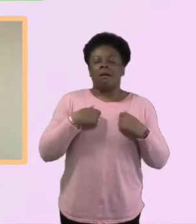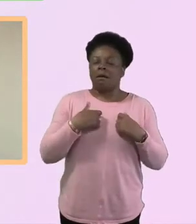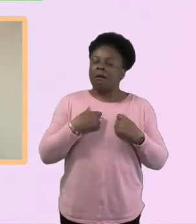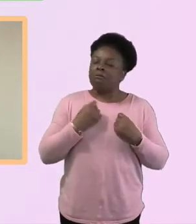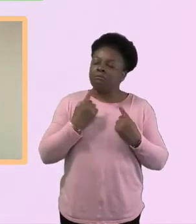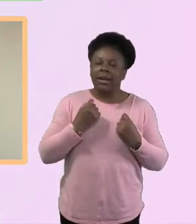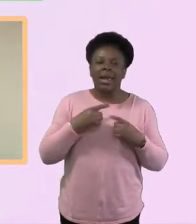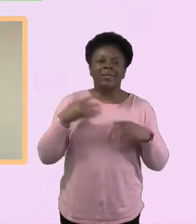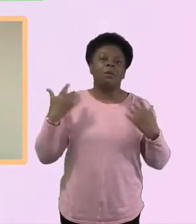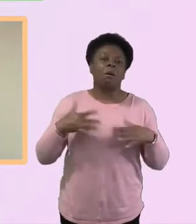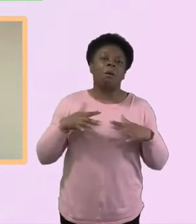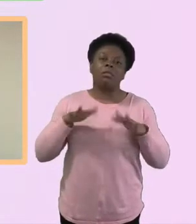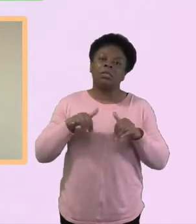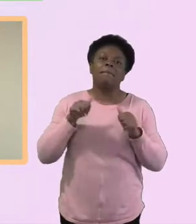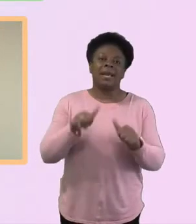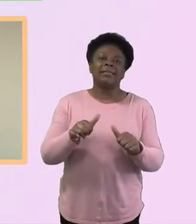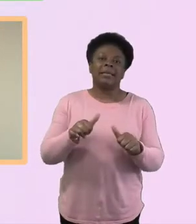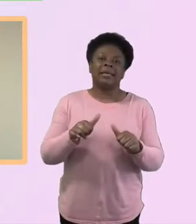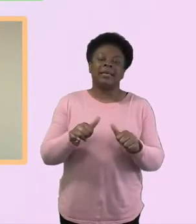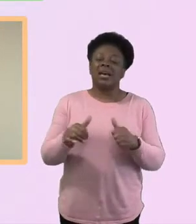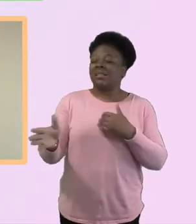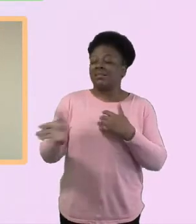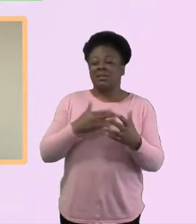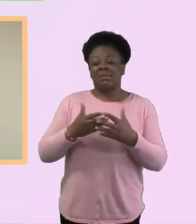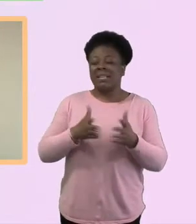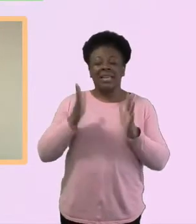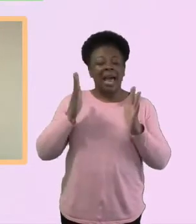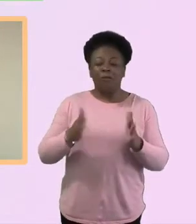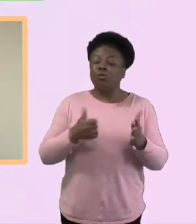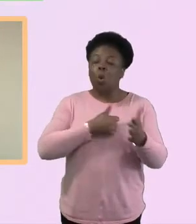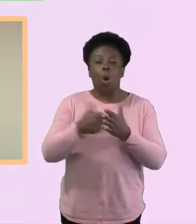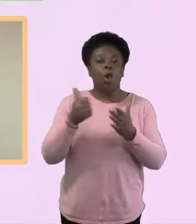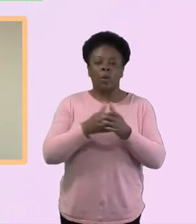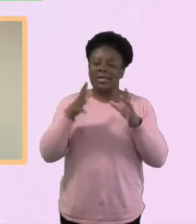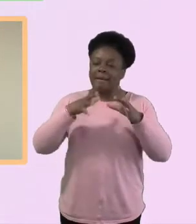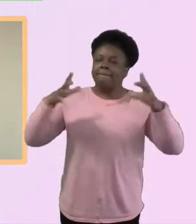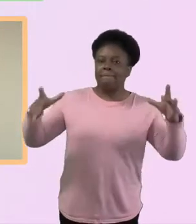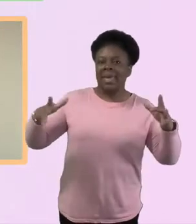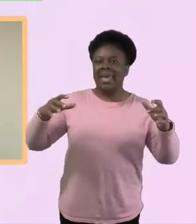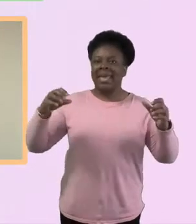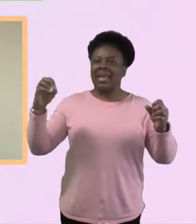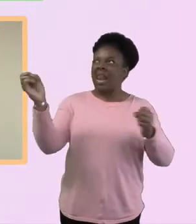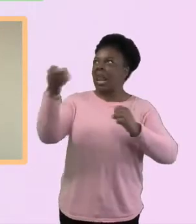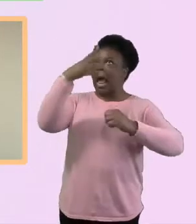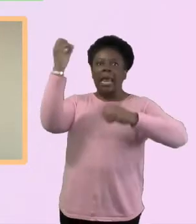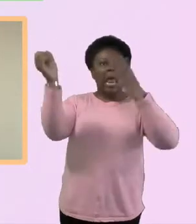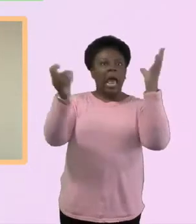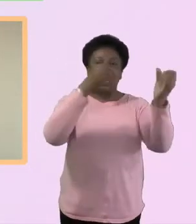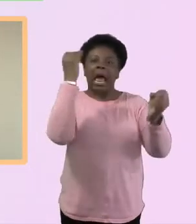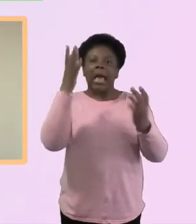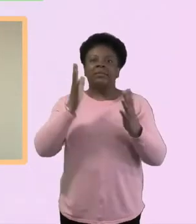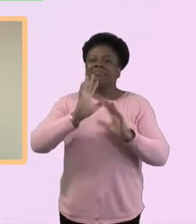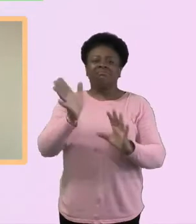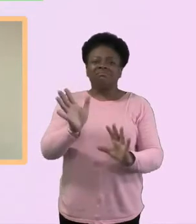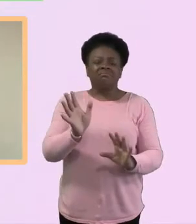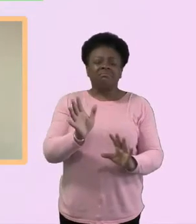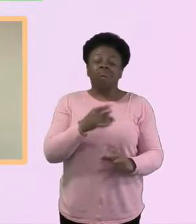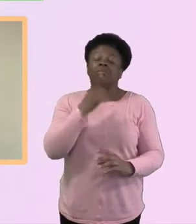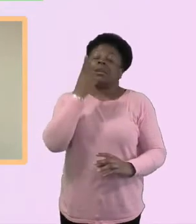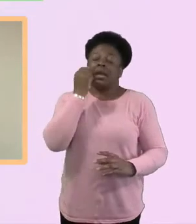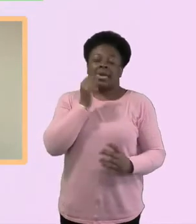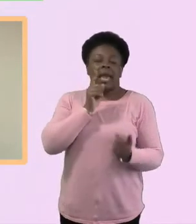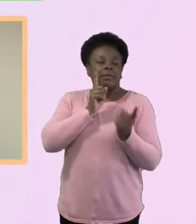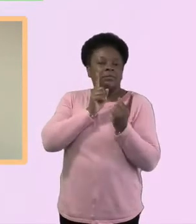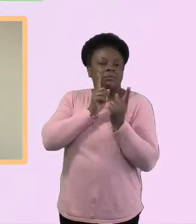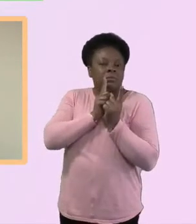blessing, you know, it's not always in the big, huge things that are going on and the bright lights. It's those smaller, intimate, deep things